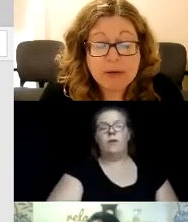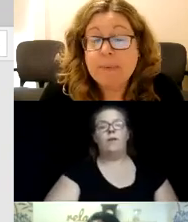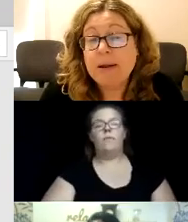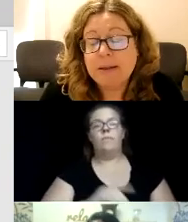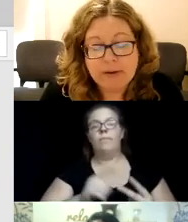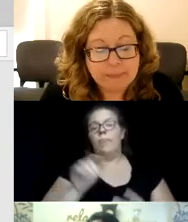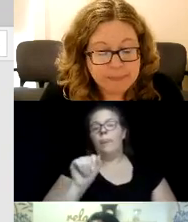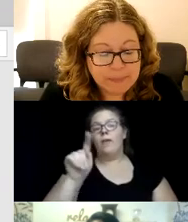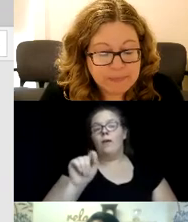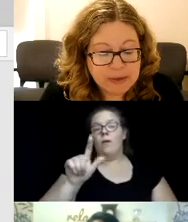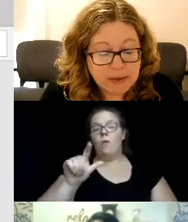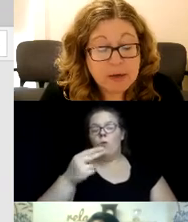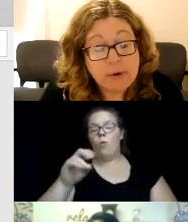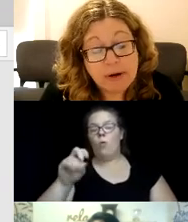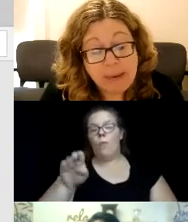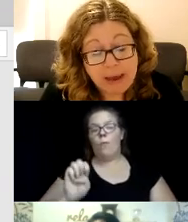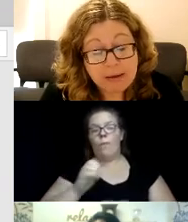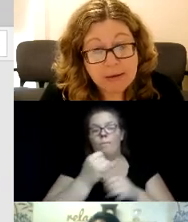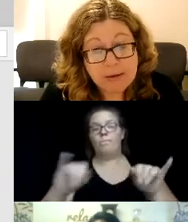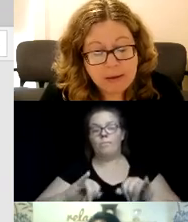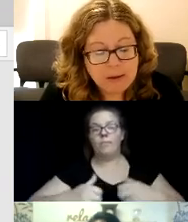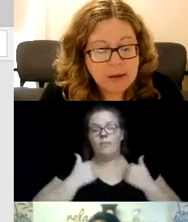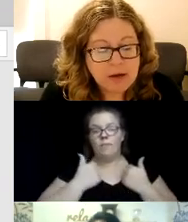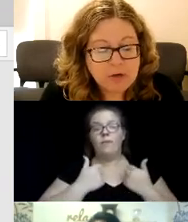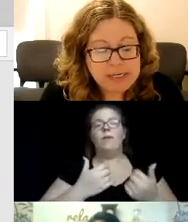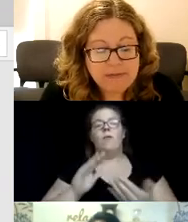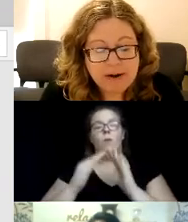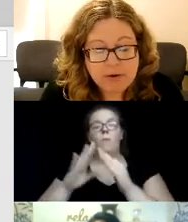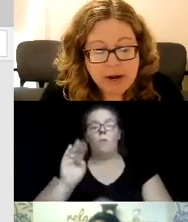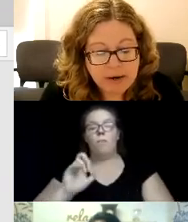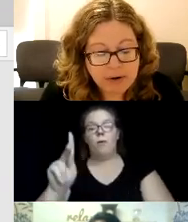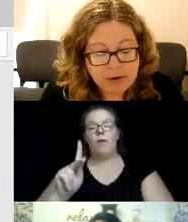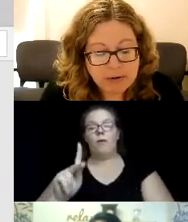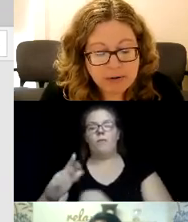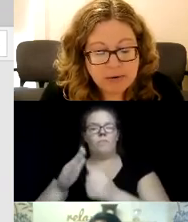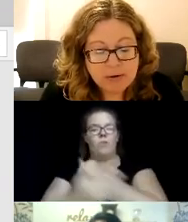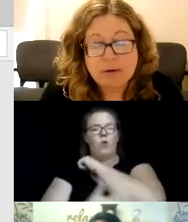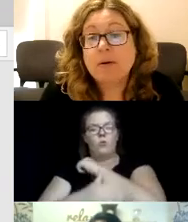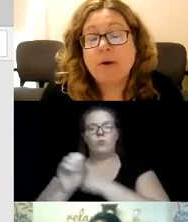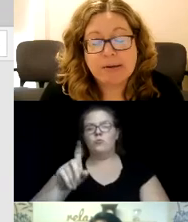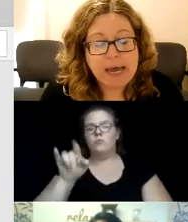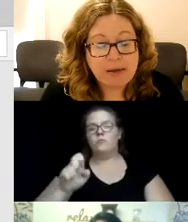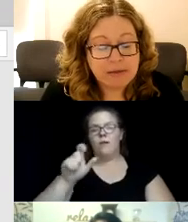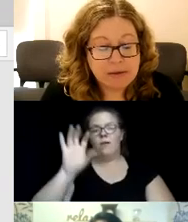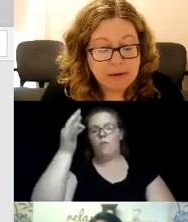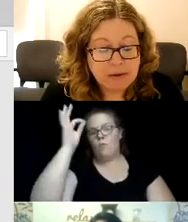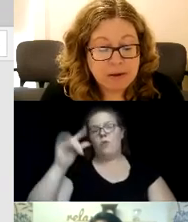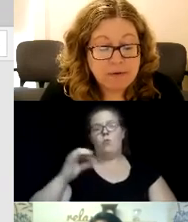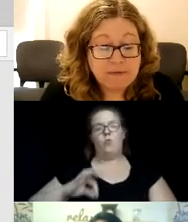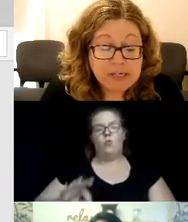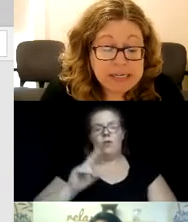At Home Independent Living, Community Bank, Countryside Federal Credit Union, Kraus Health,